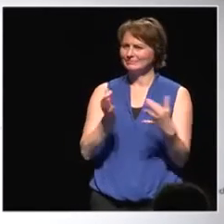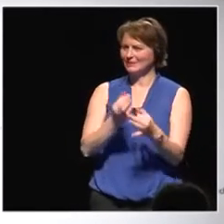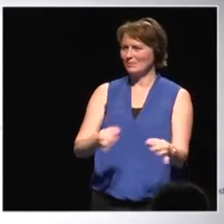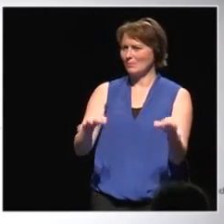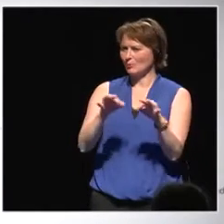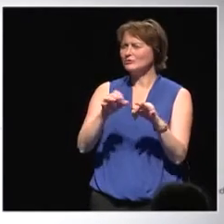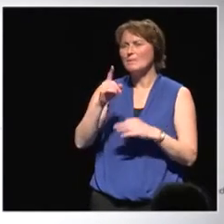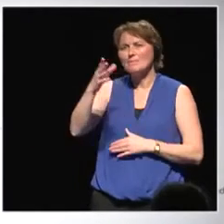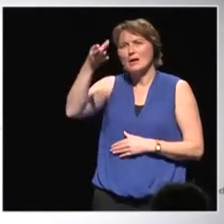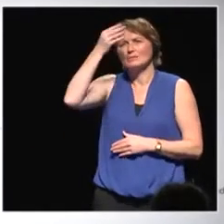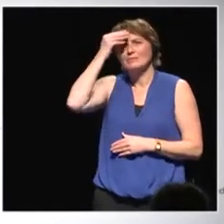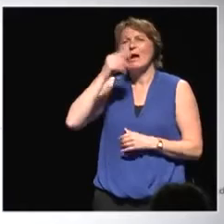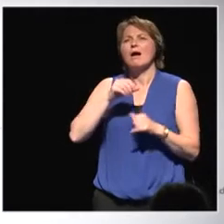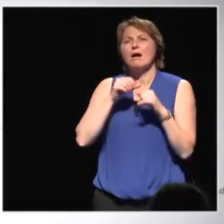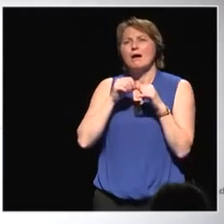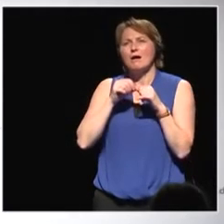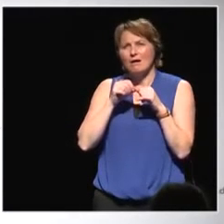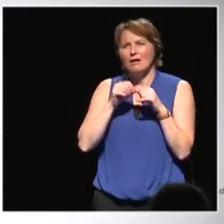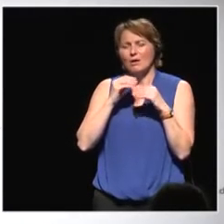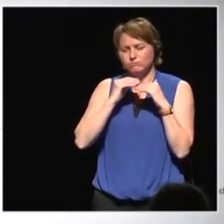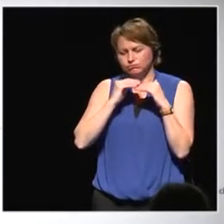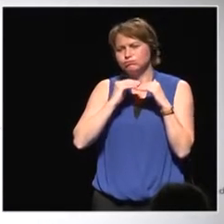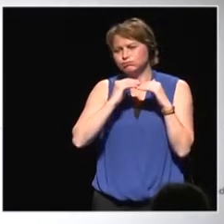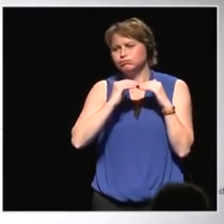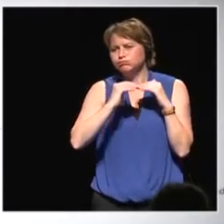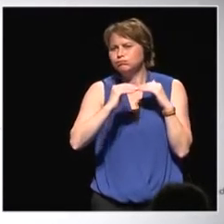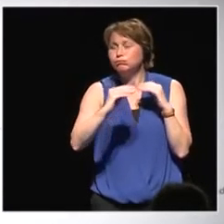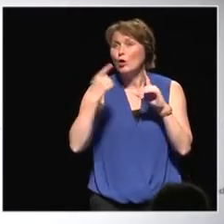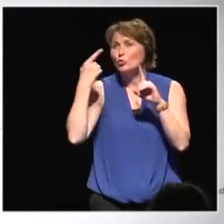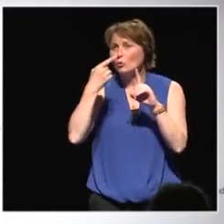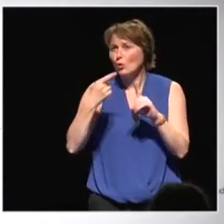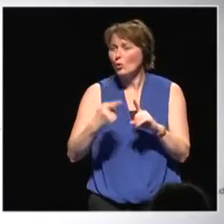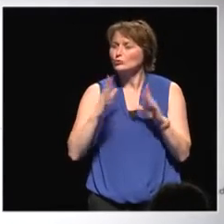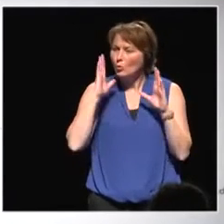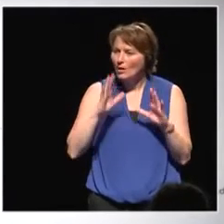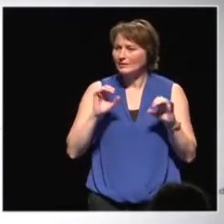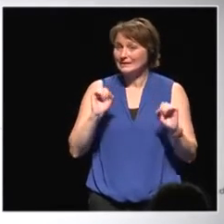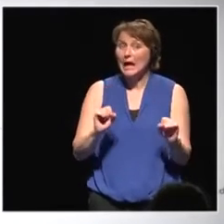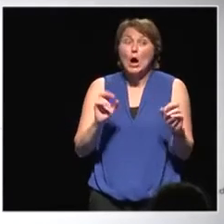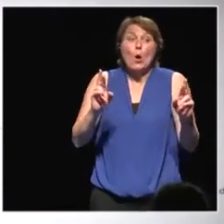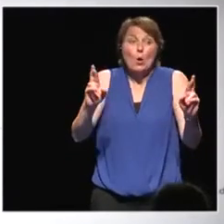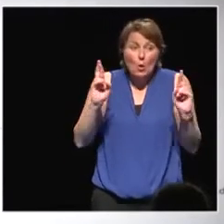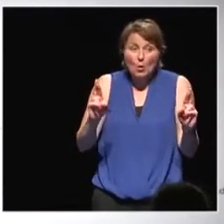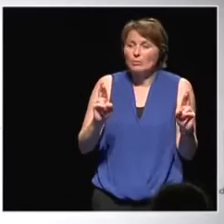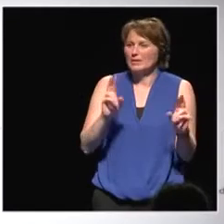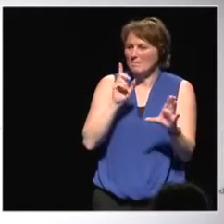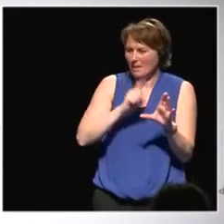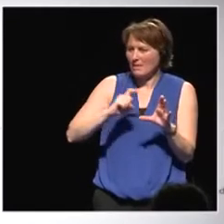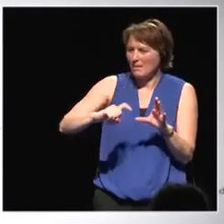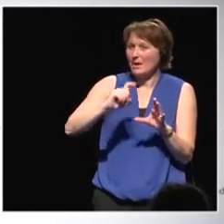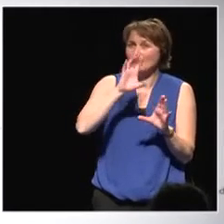those sustainable development goals. Hopefully, all the member states really support those. And after